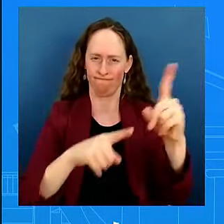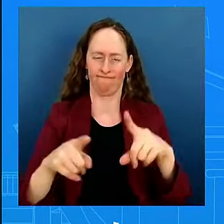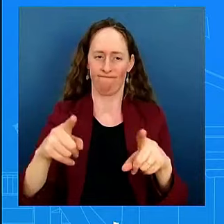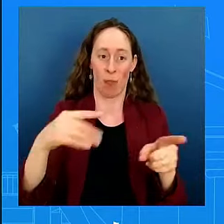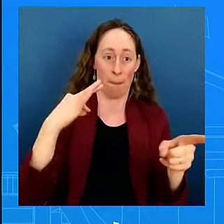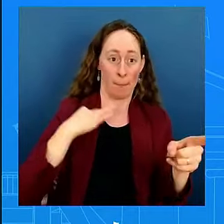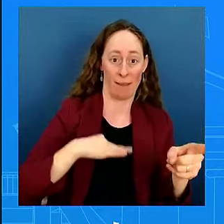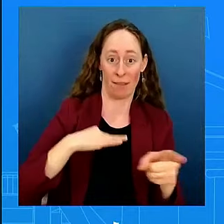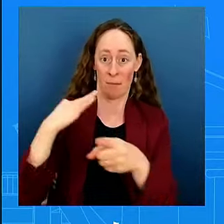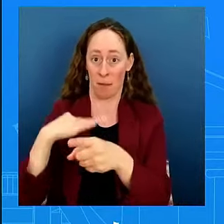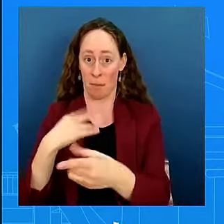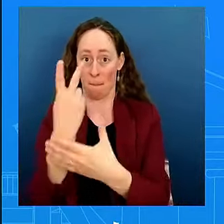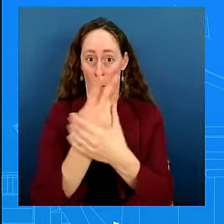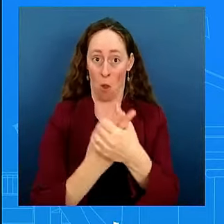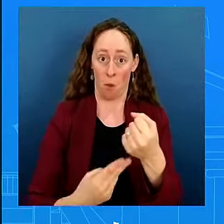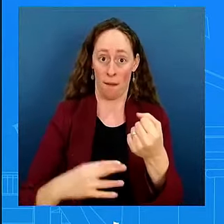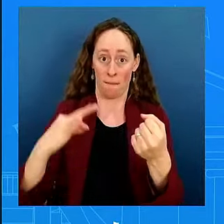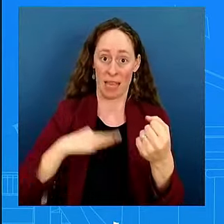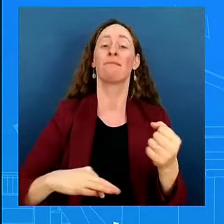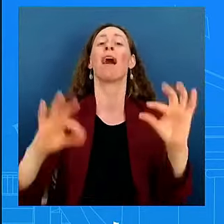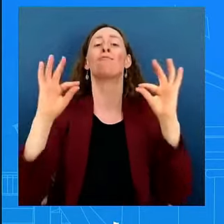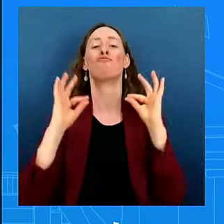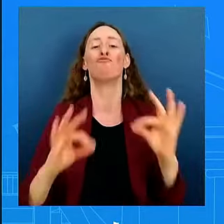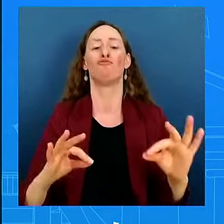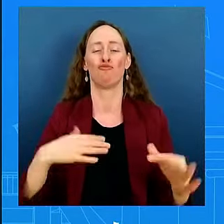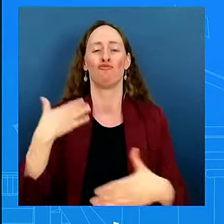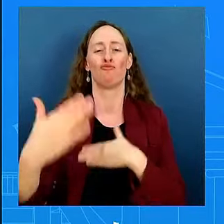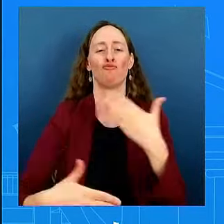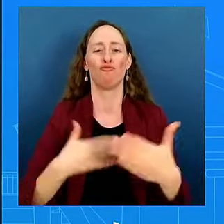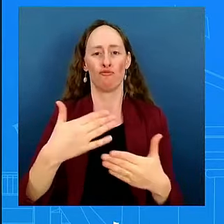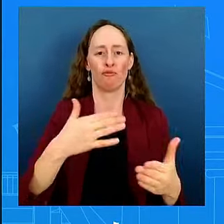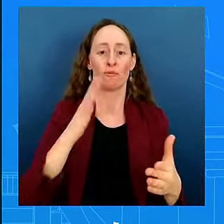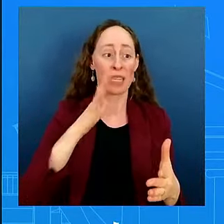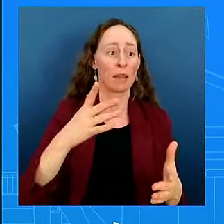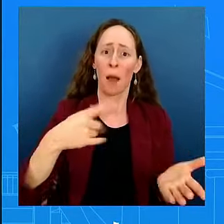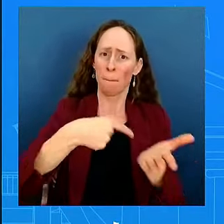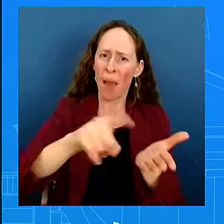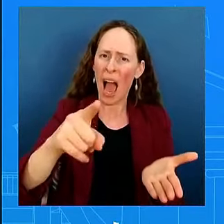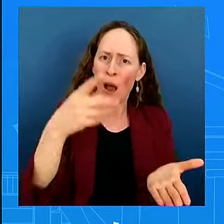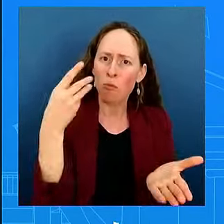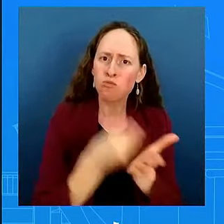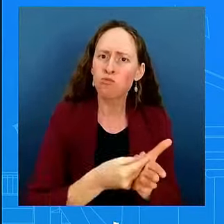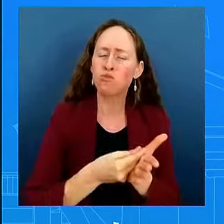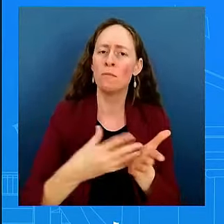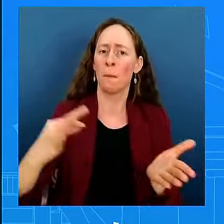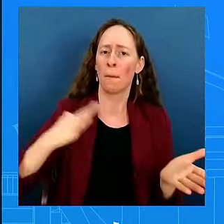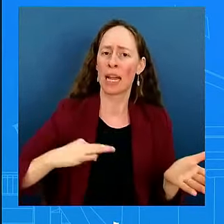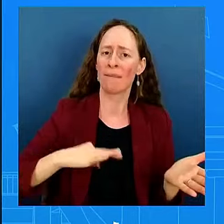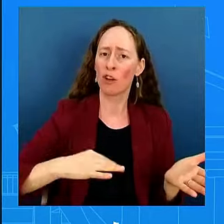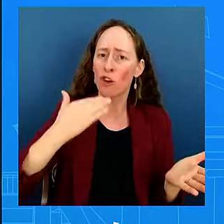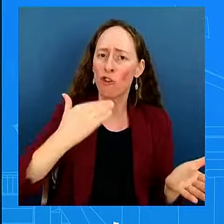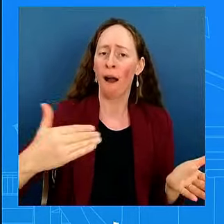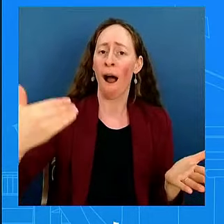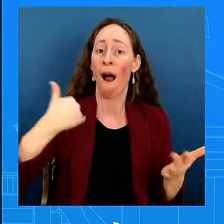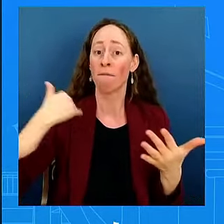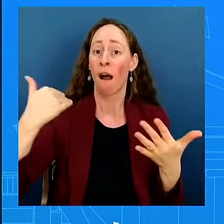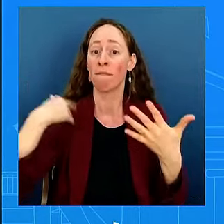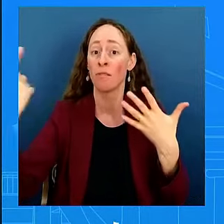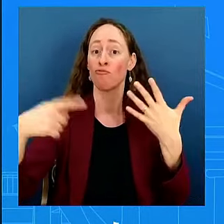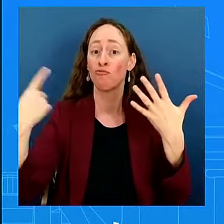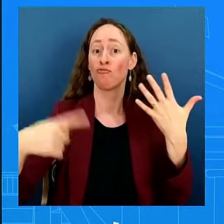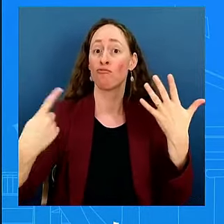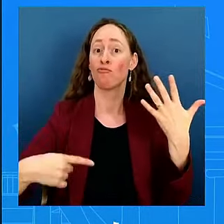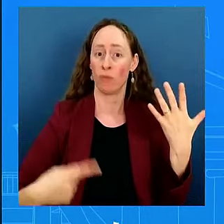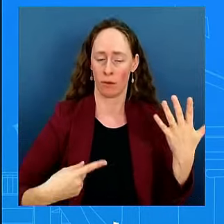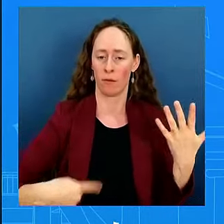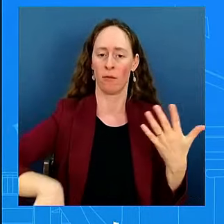should have good jobs with fair pay and benefits that give them the opportunity to provide not just for themselves but also for their families. And that's what the president